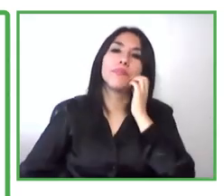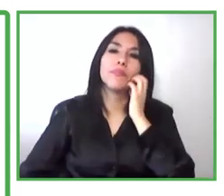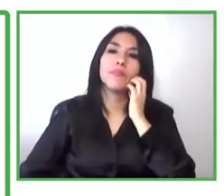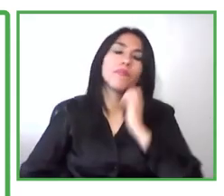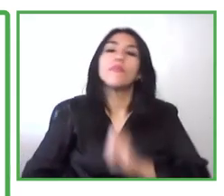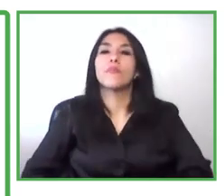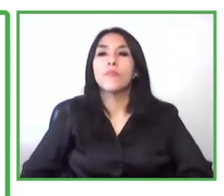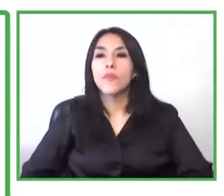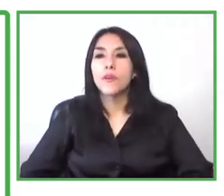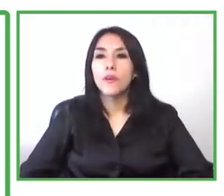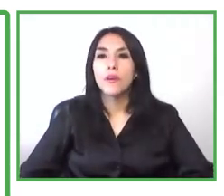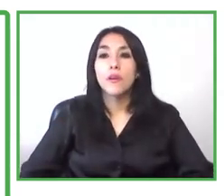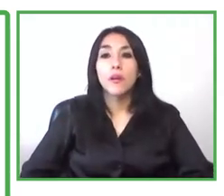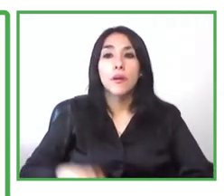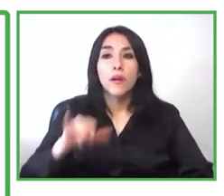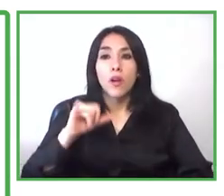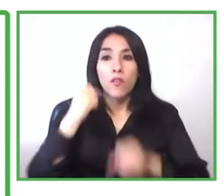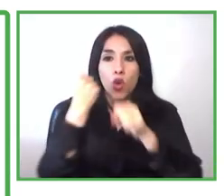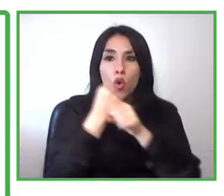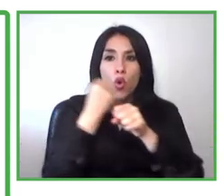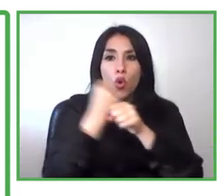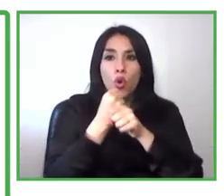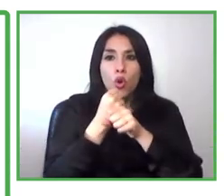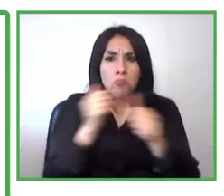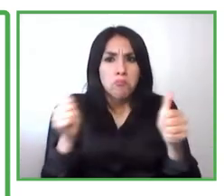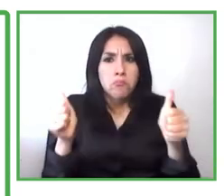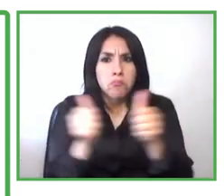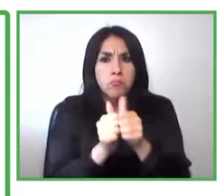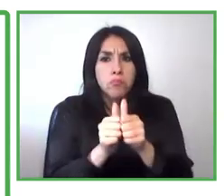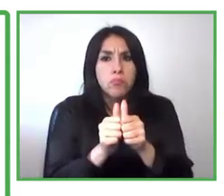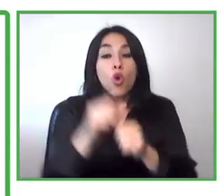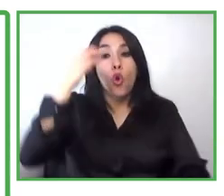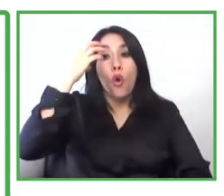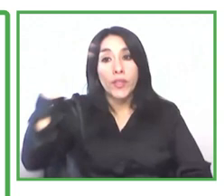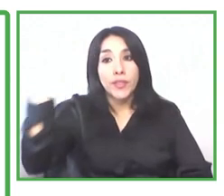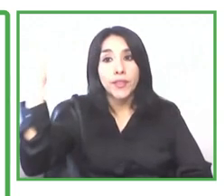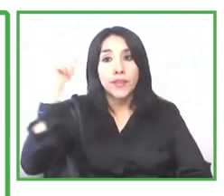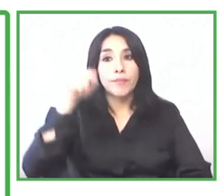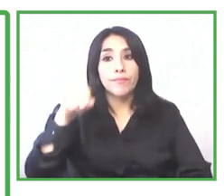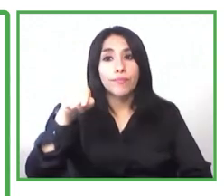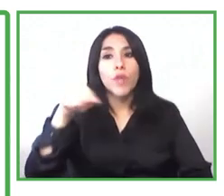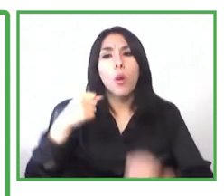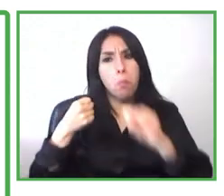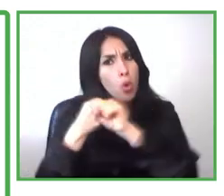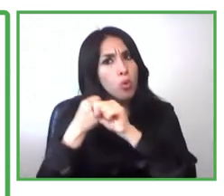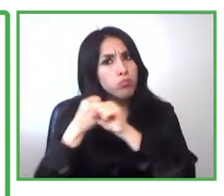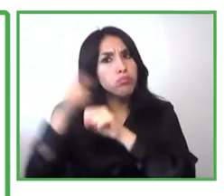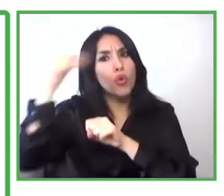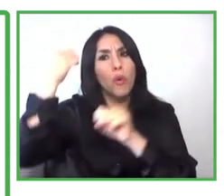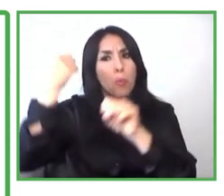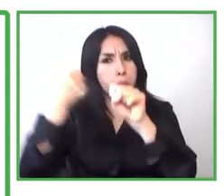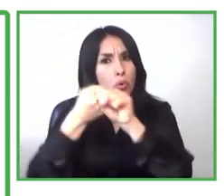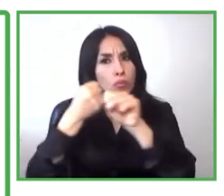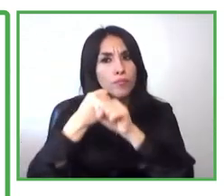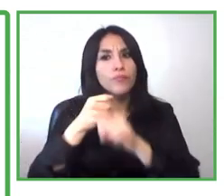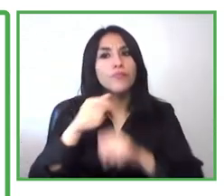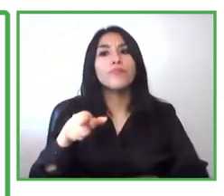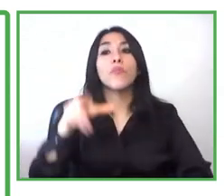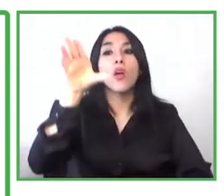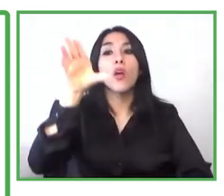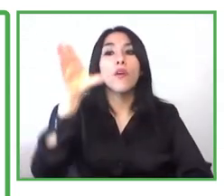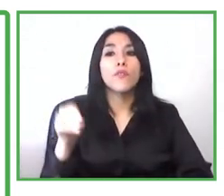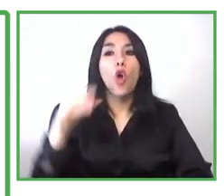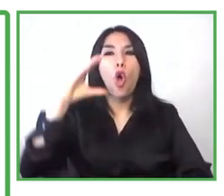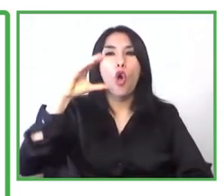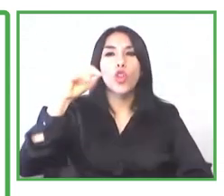a statistic or database where we can know exactly how many people who live with disability in